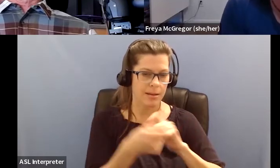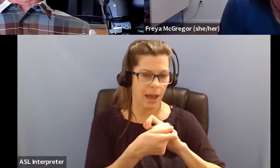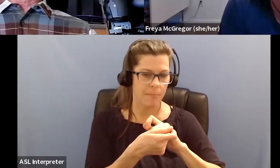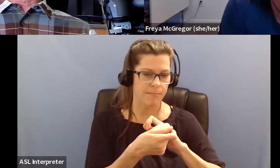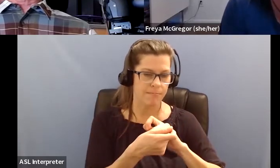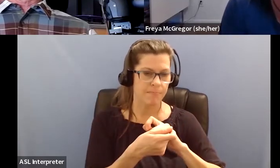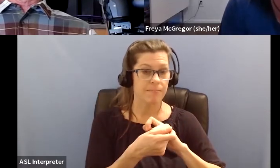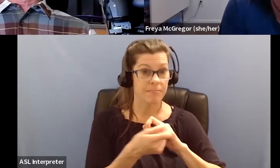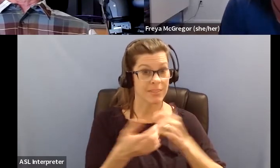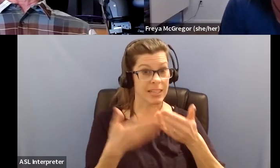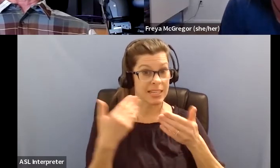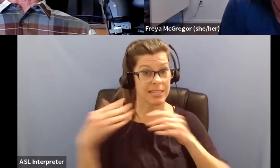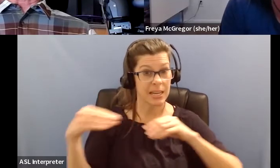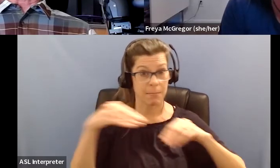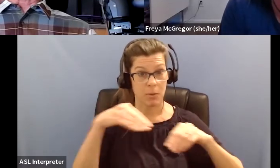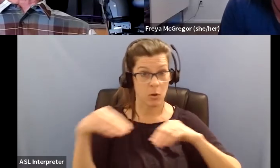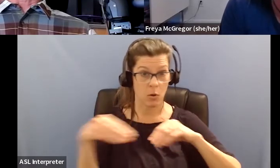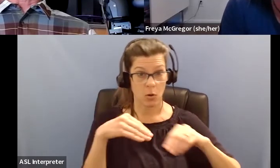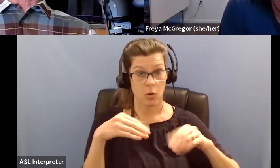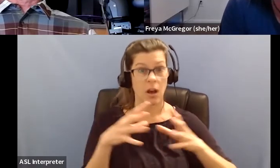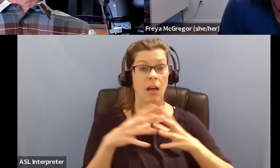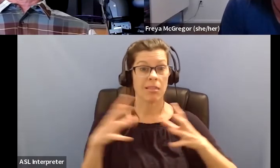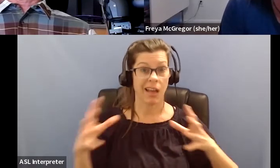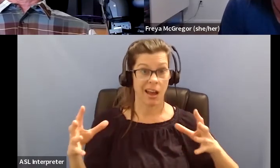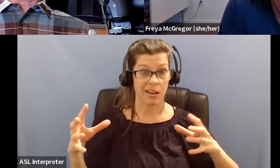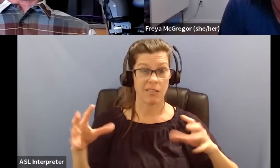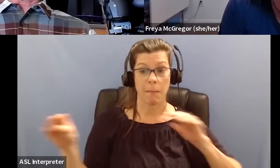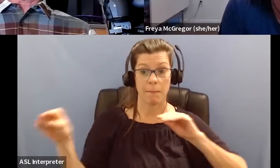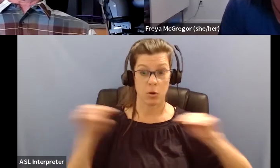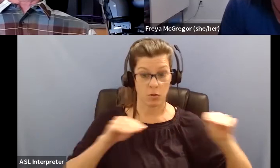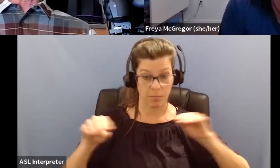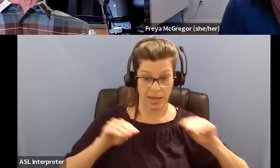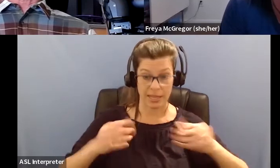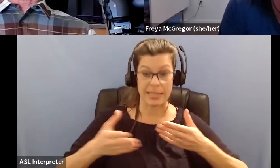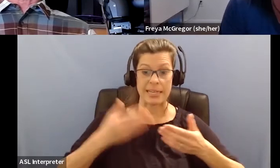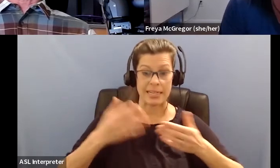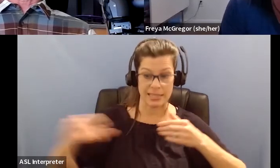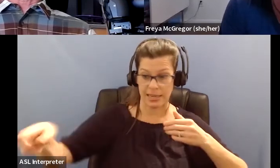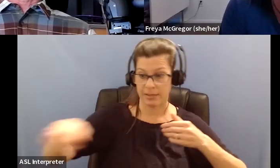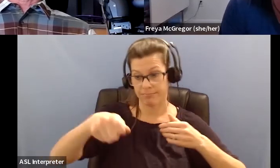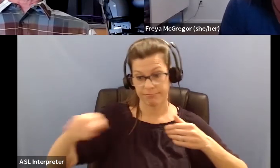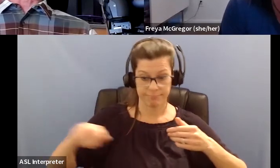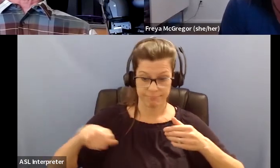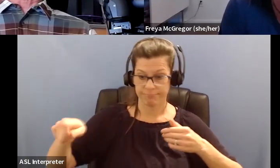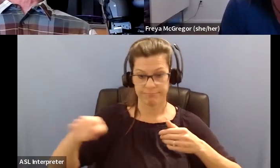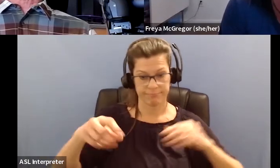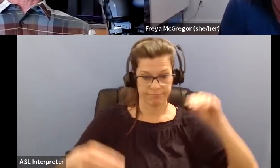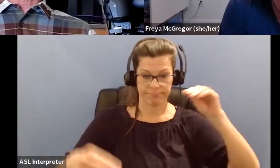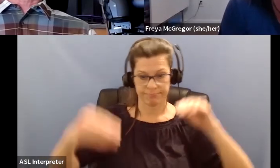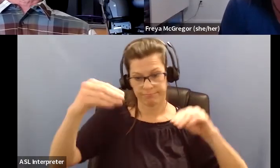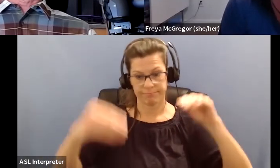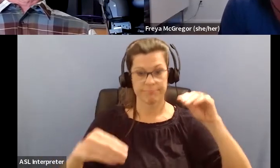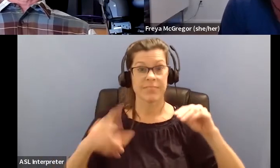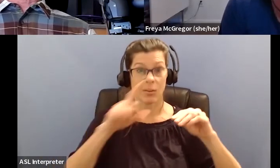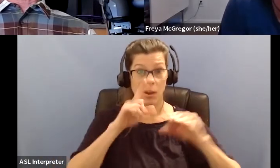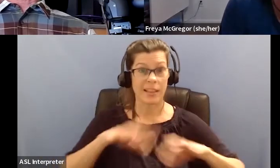move, that had a lot of range of motion. And, and this is even more important, that was really strong.